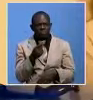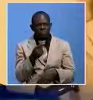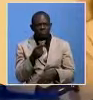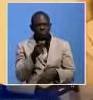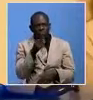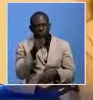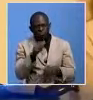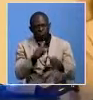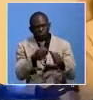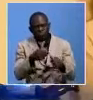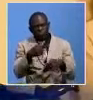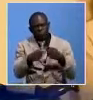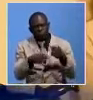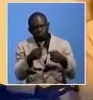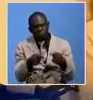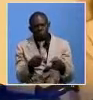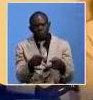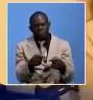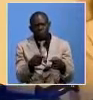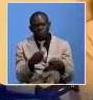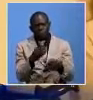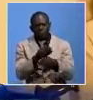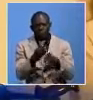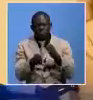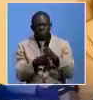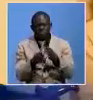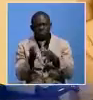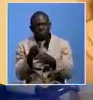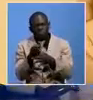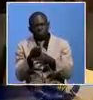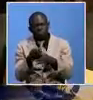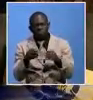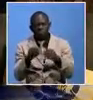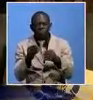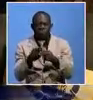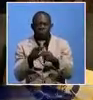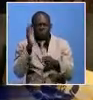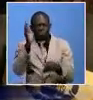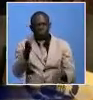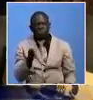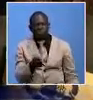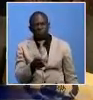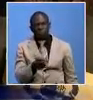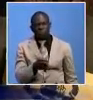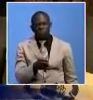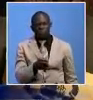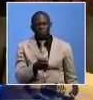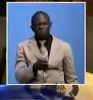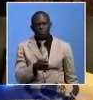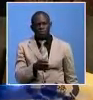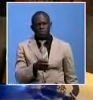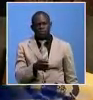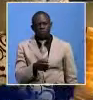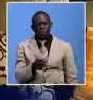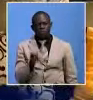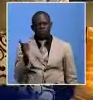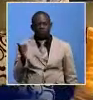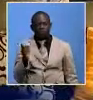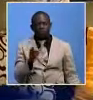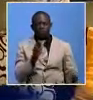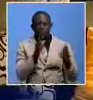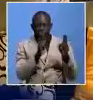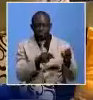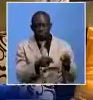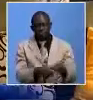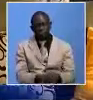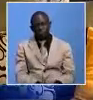a fish market very, very soon. Mr. Nzovo had this to say in response. We depend